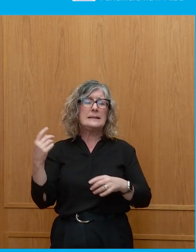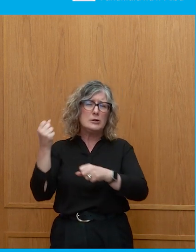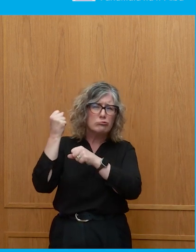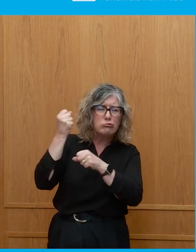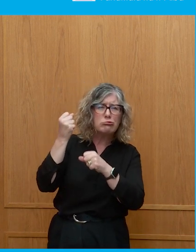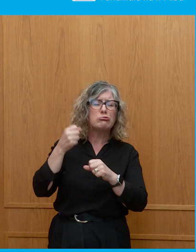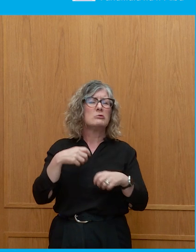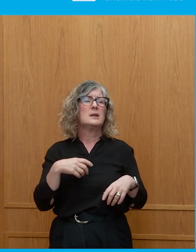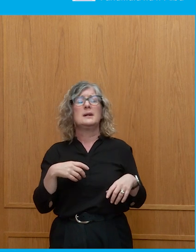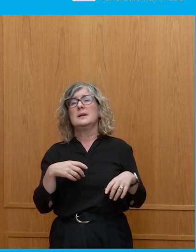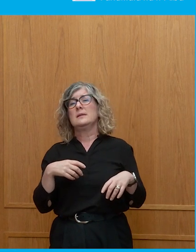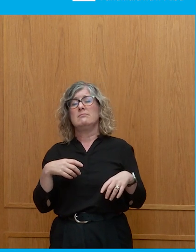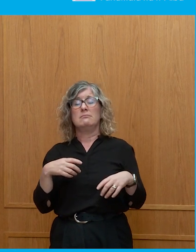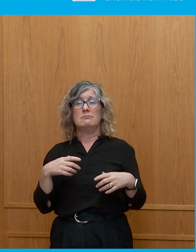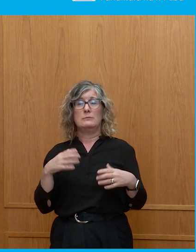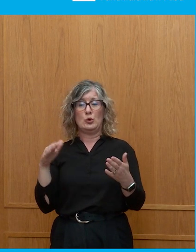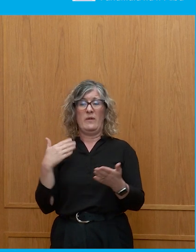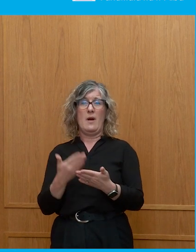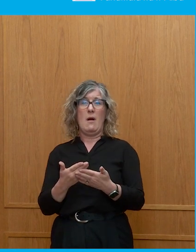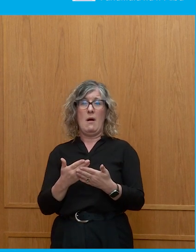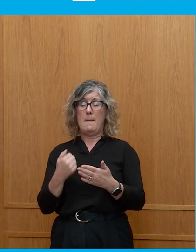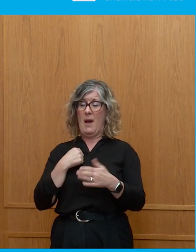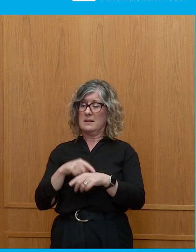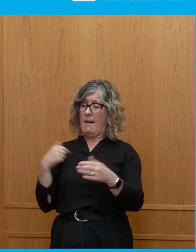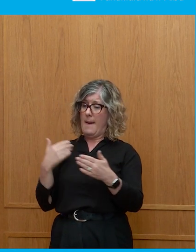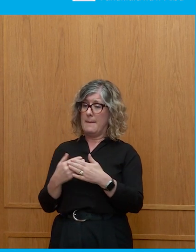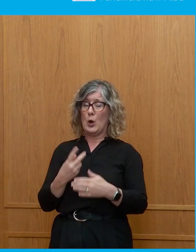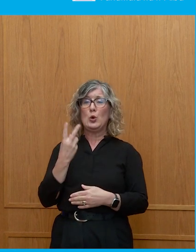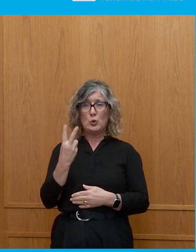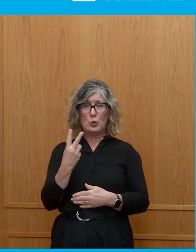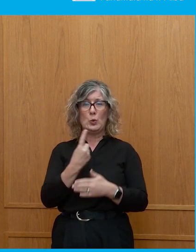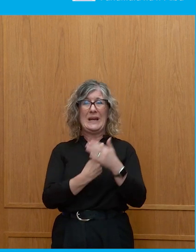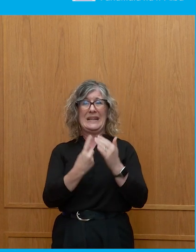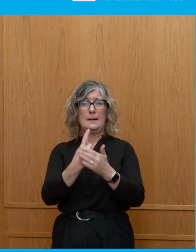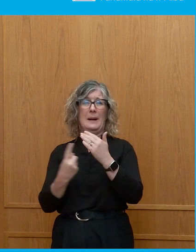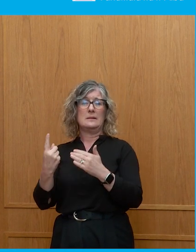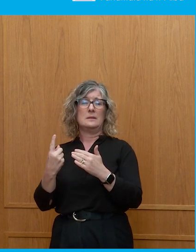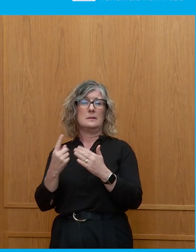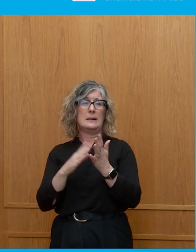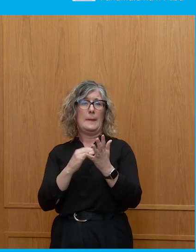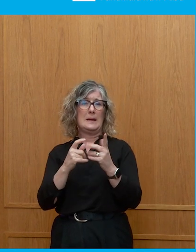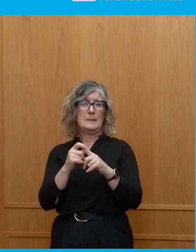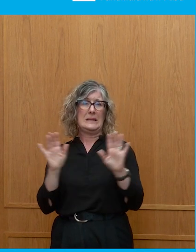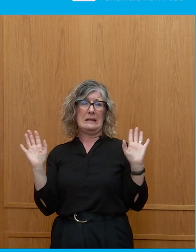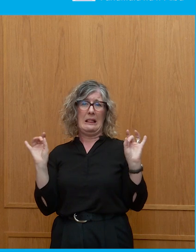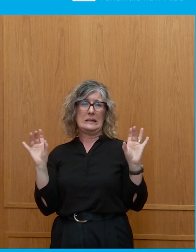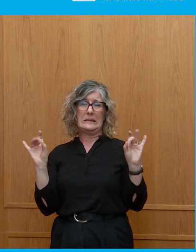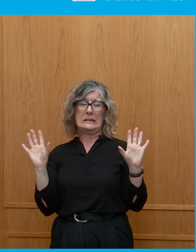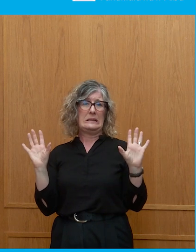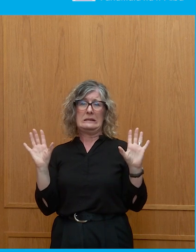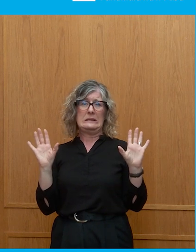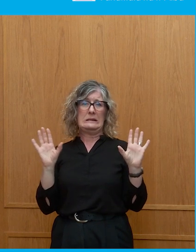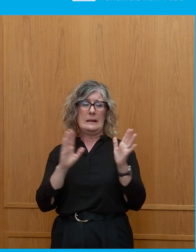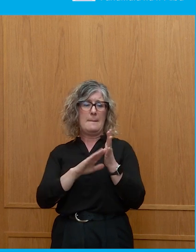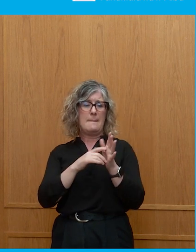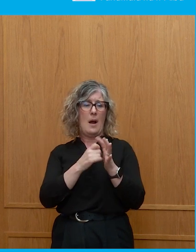We've had two independent members in my time, Margo MacDonald and the Labour man who's